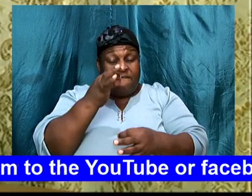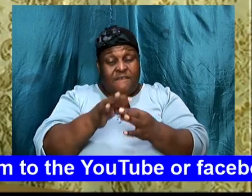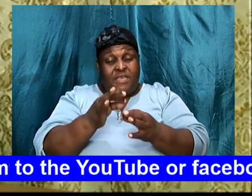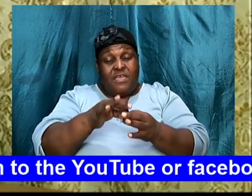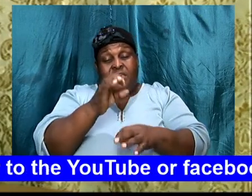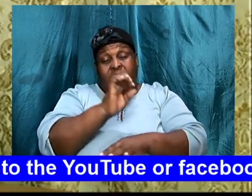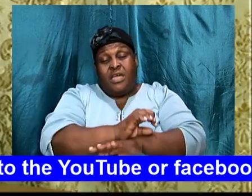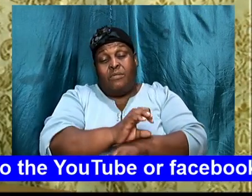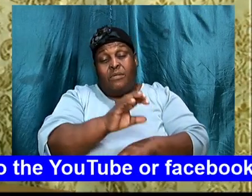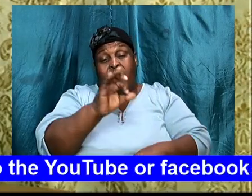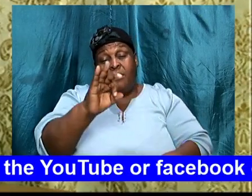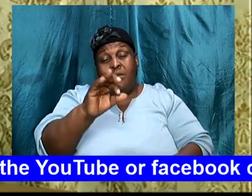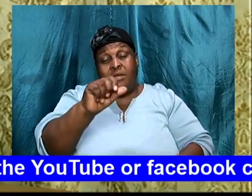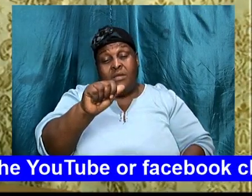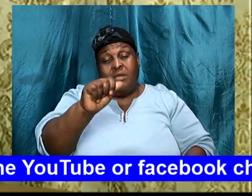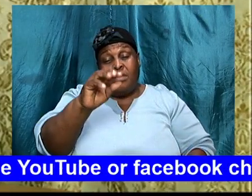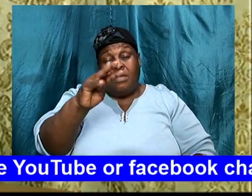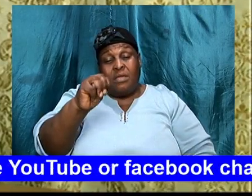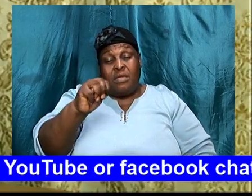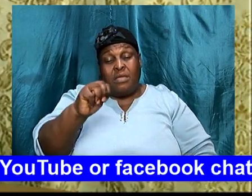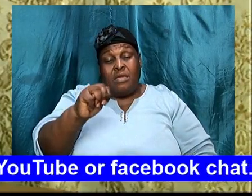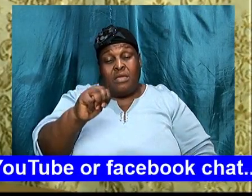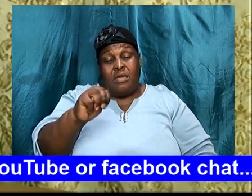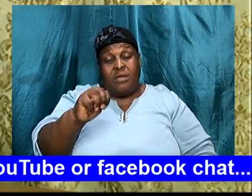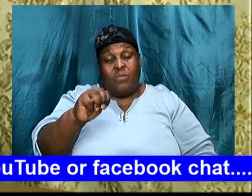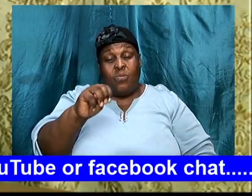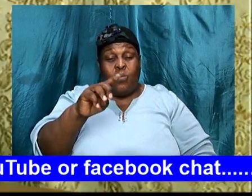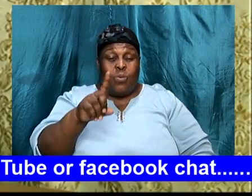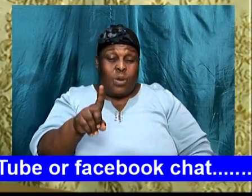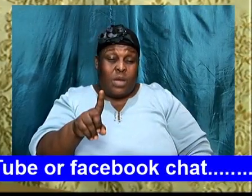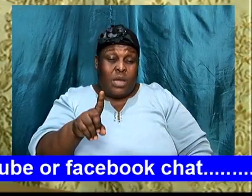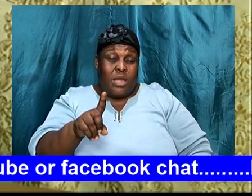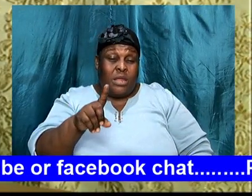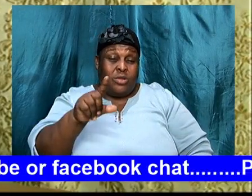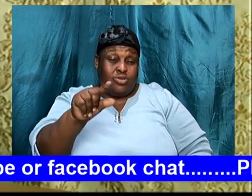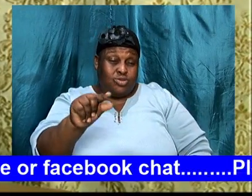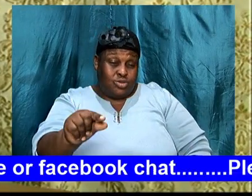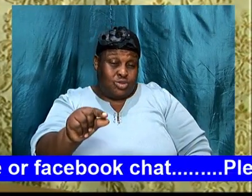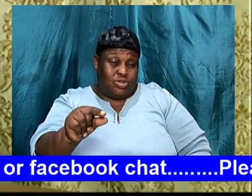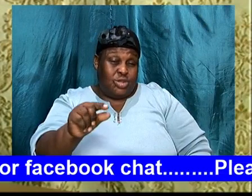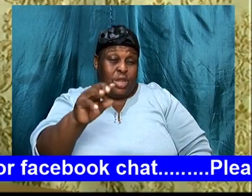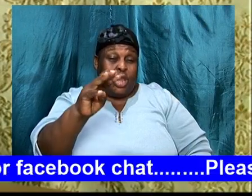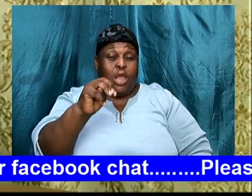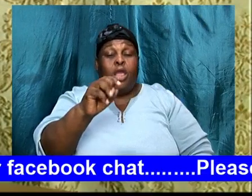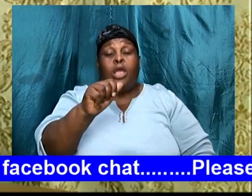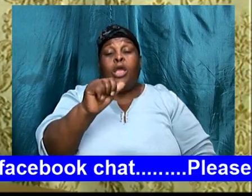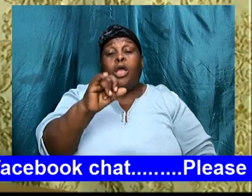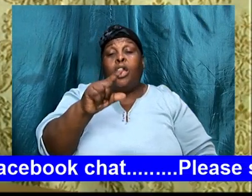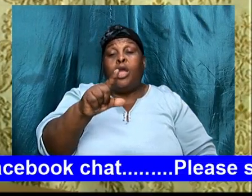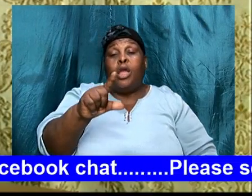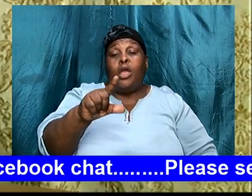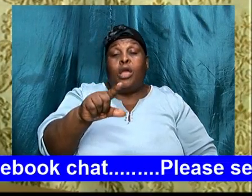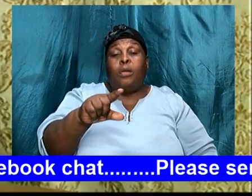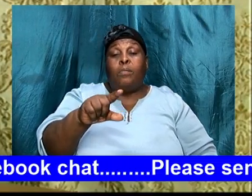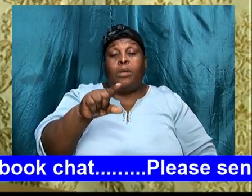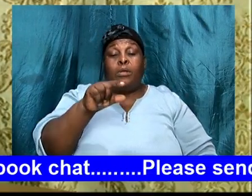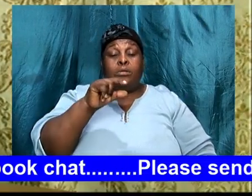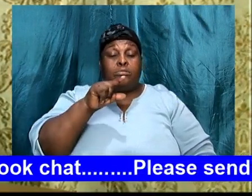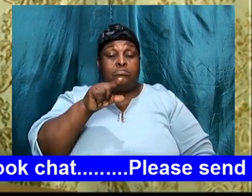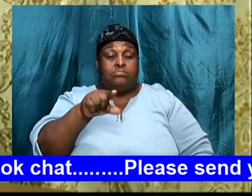at, gmail.com, that is, F-A-I-T-H, C-H-A-P-E-L,